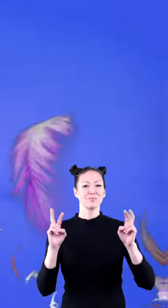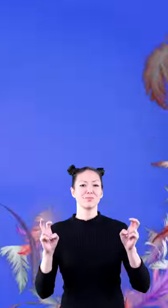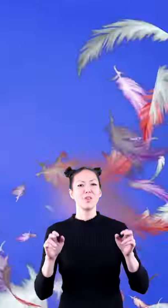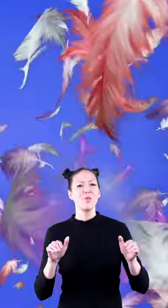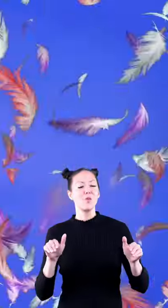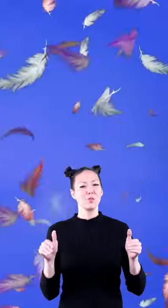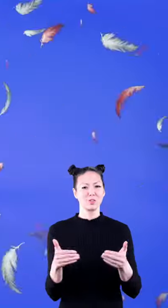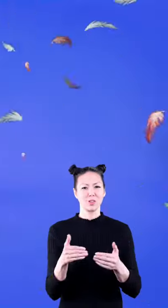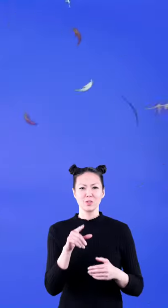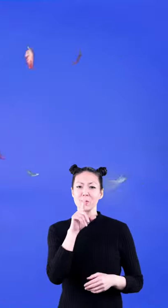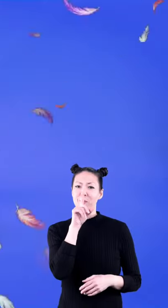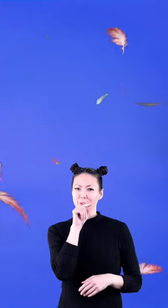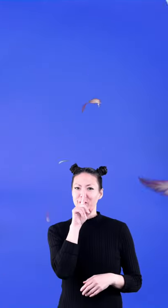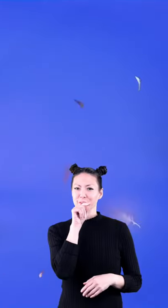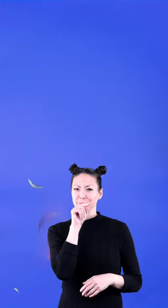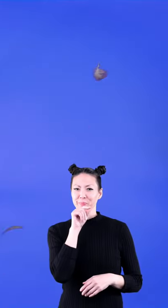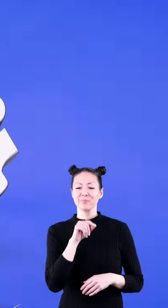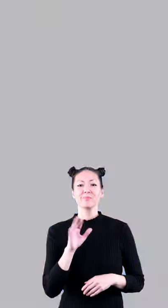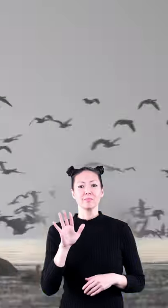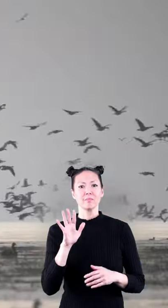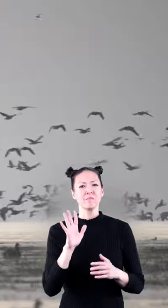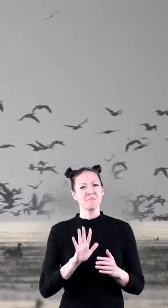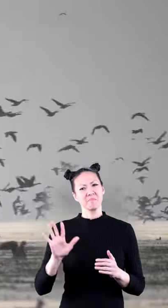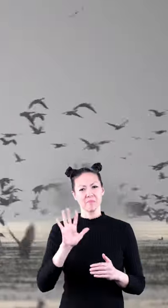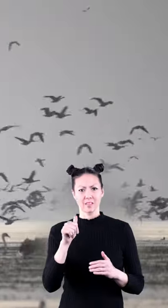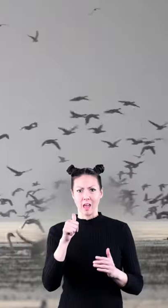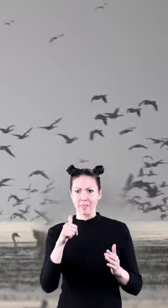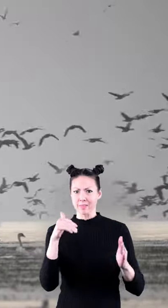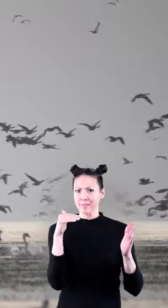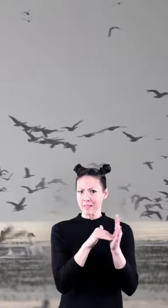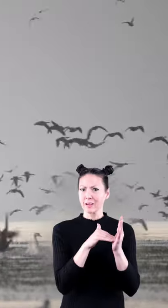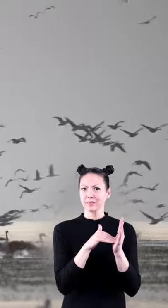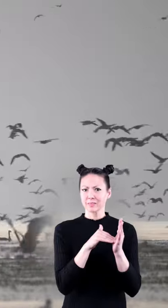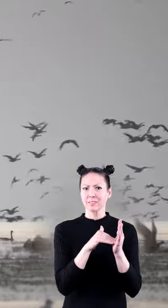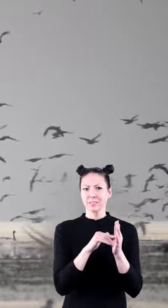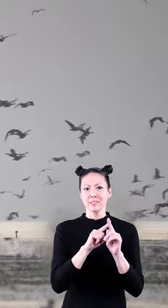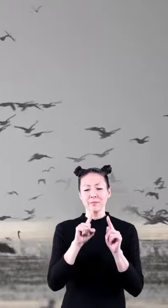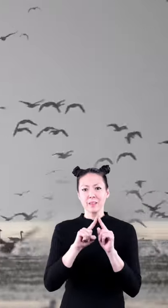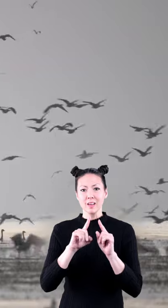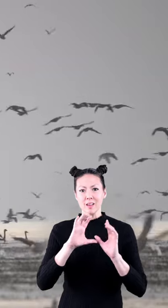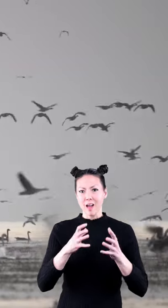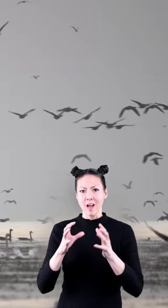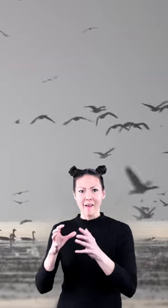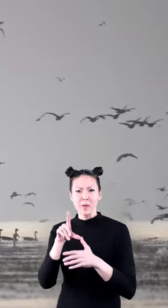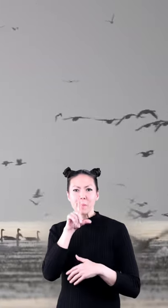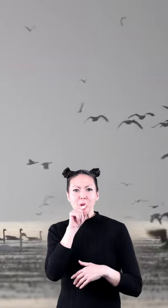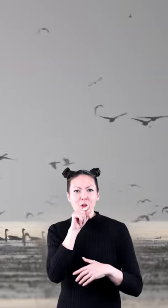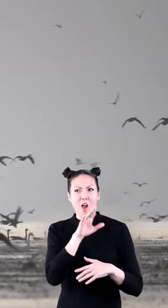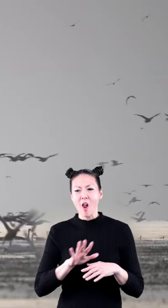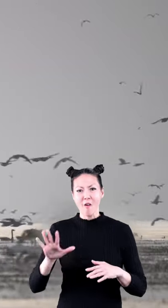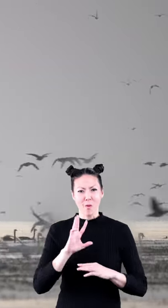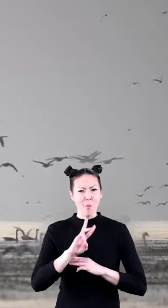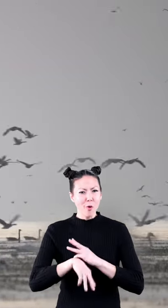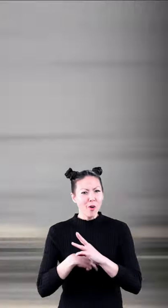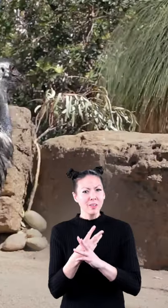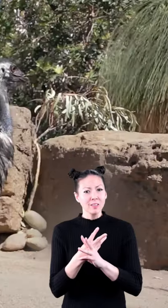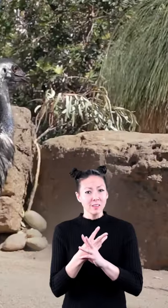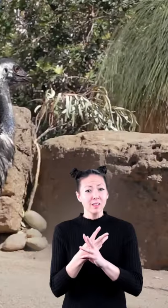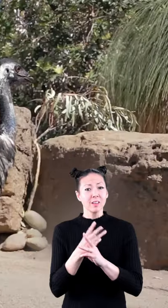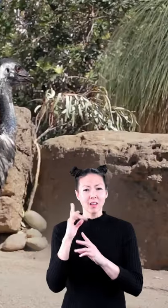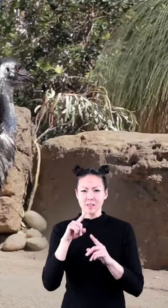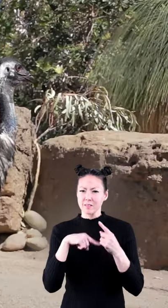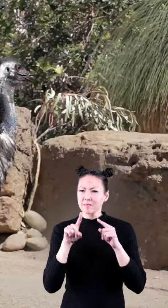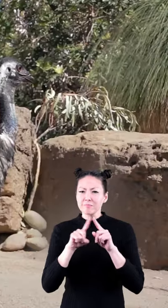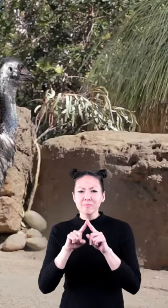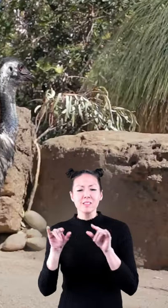introduction to birds there are nearly 10,000 different kinds of birds in the world they